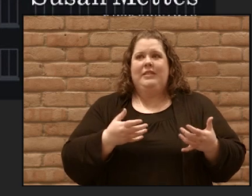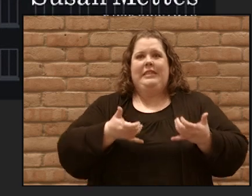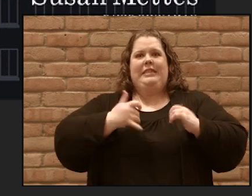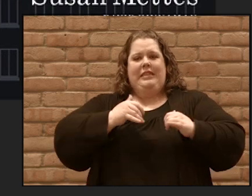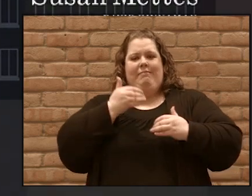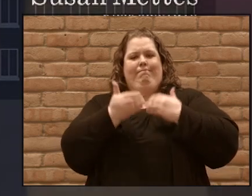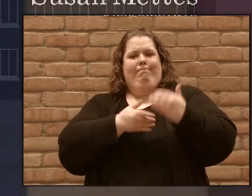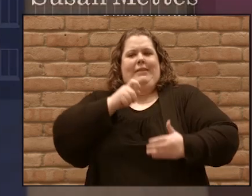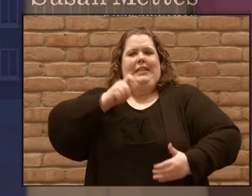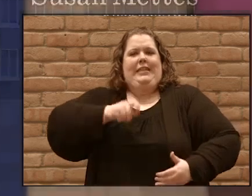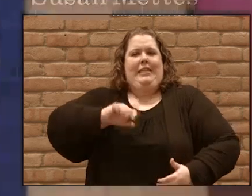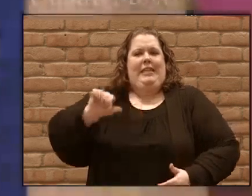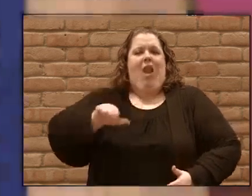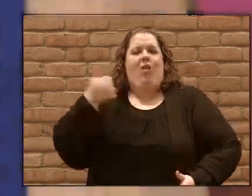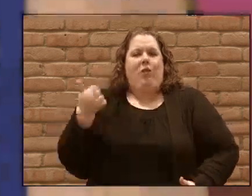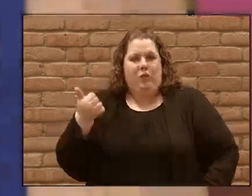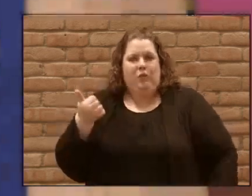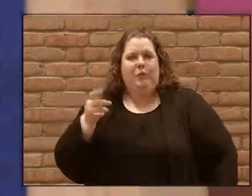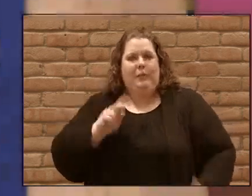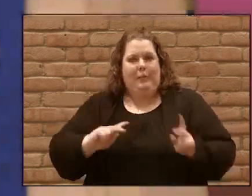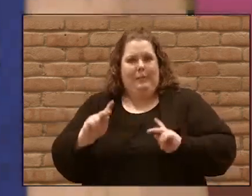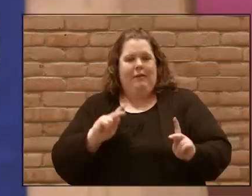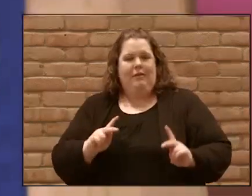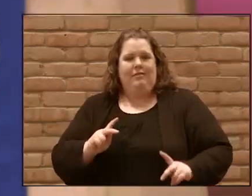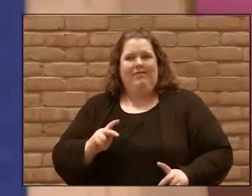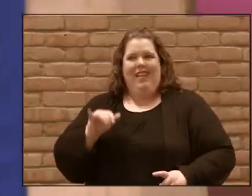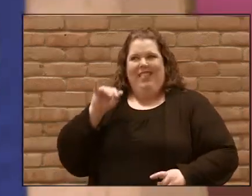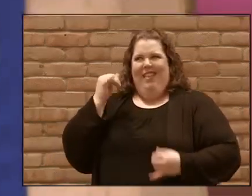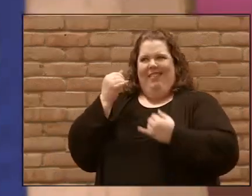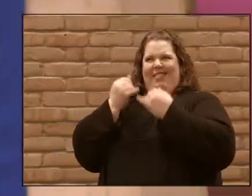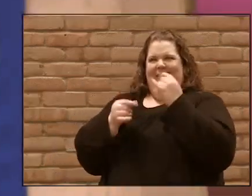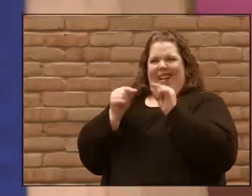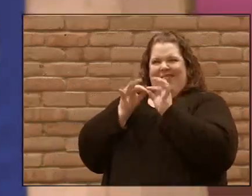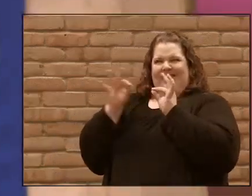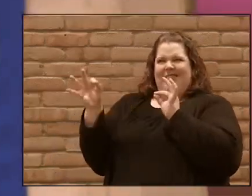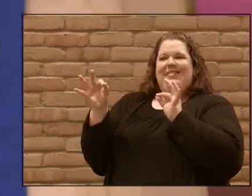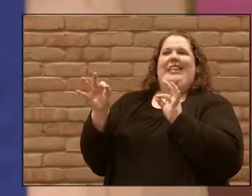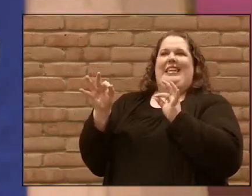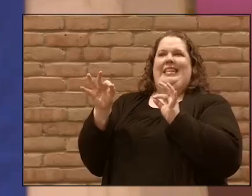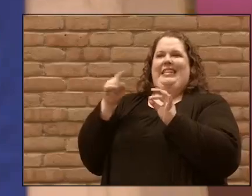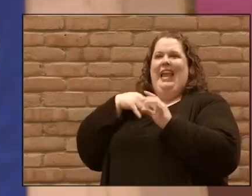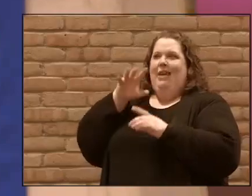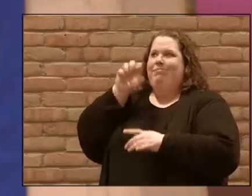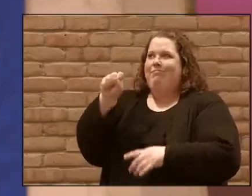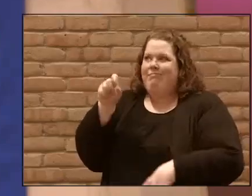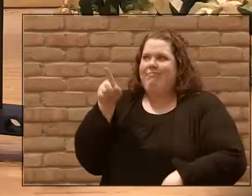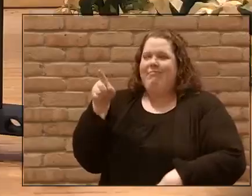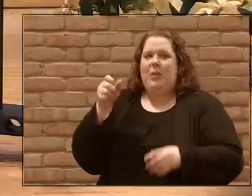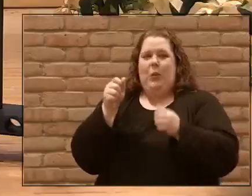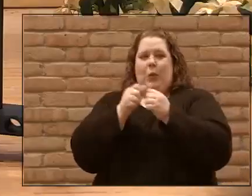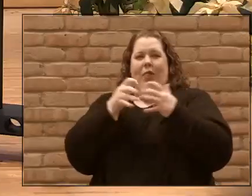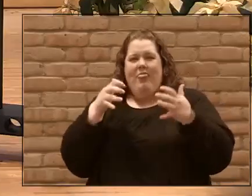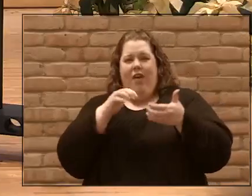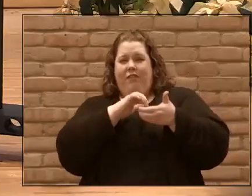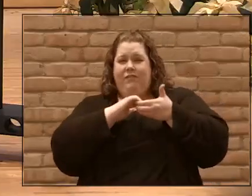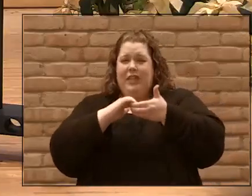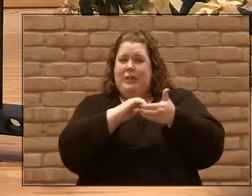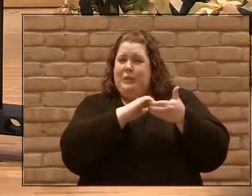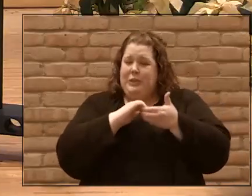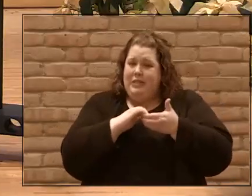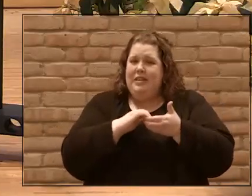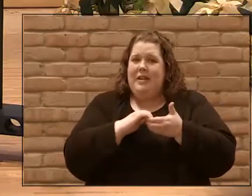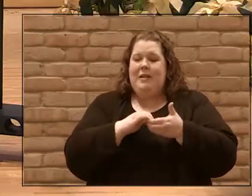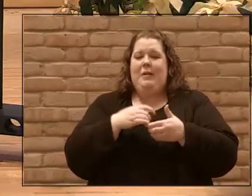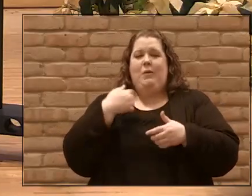That last line really grabbed my attention. Without fellowship, we go